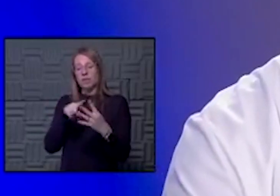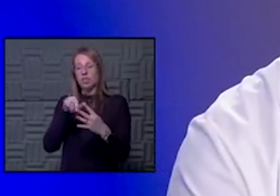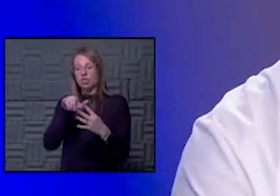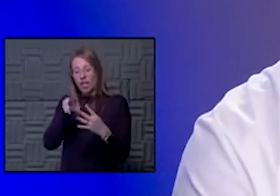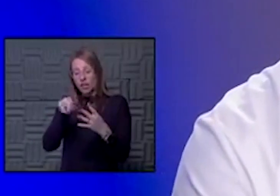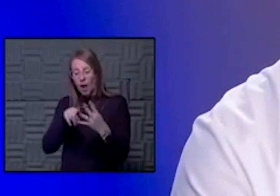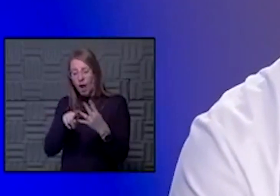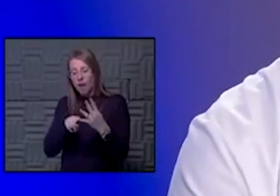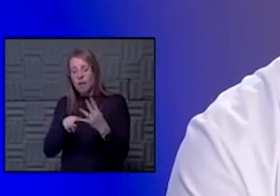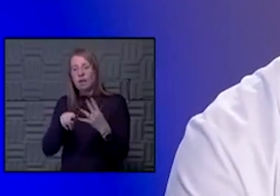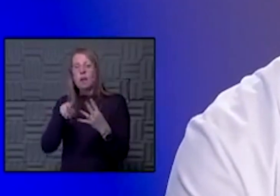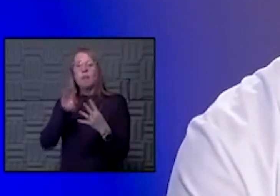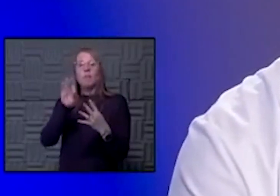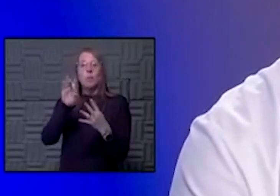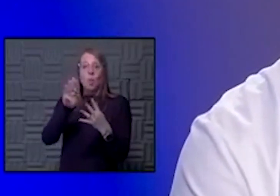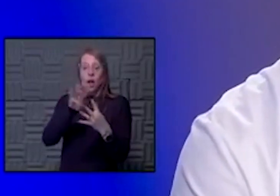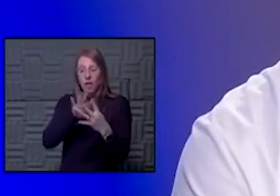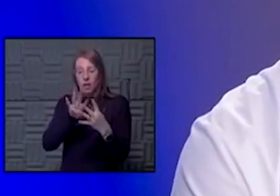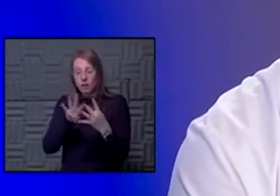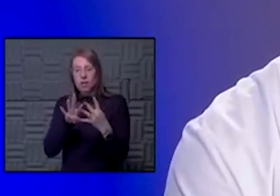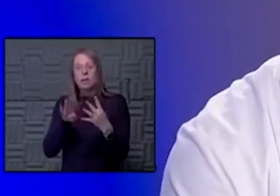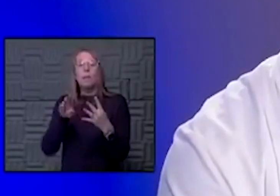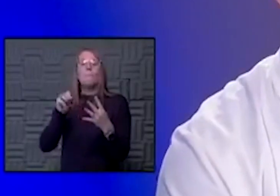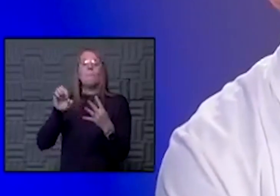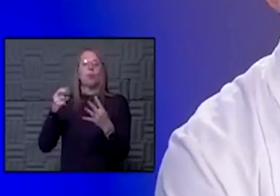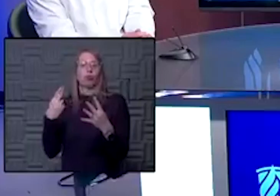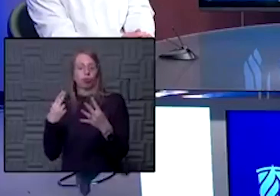and then the early spring, there will be much better supply.